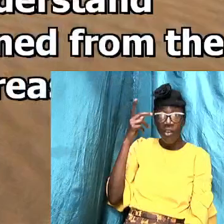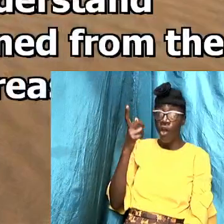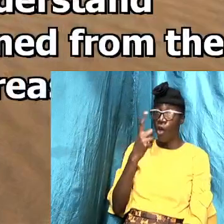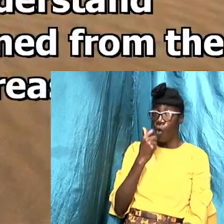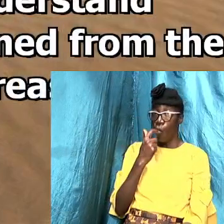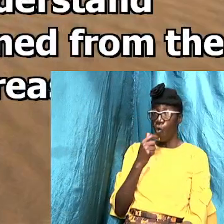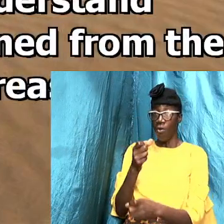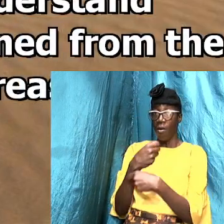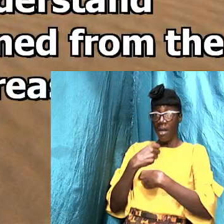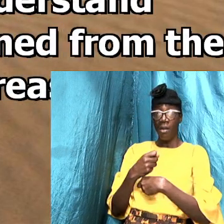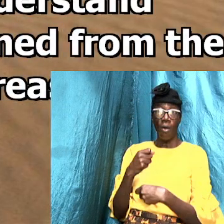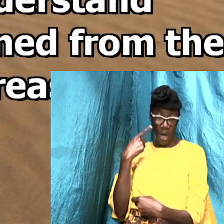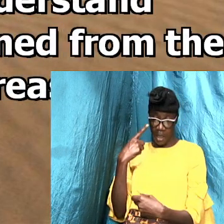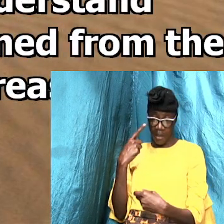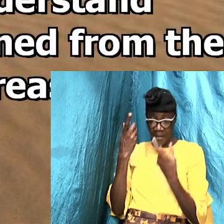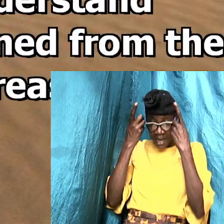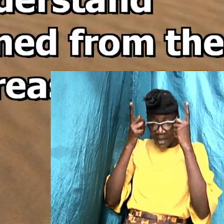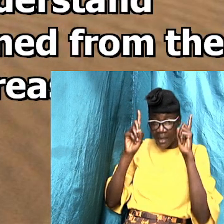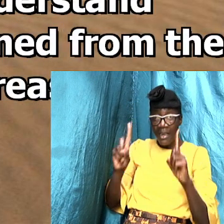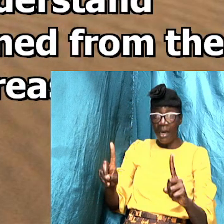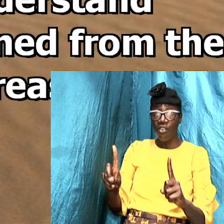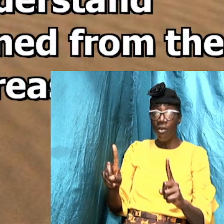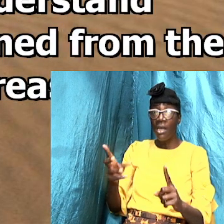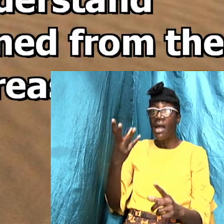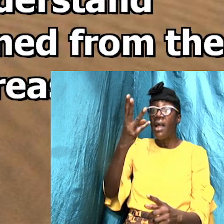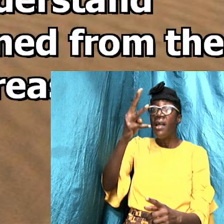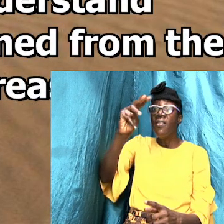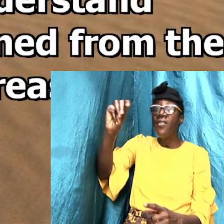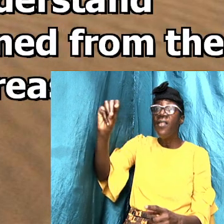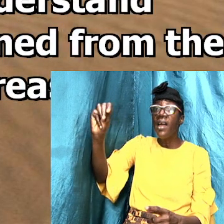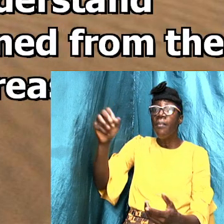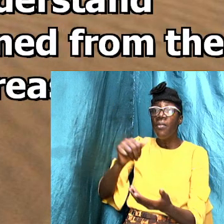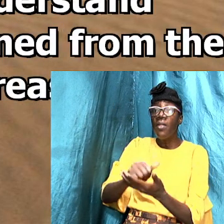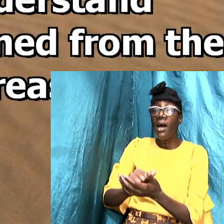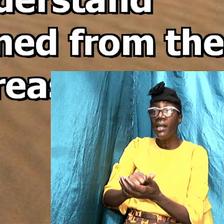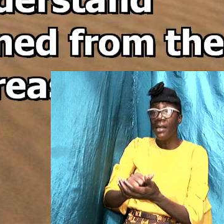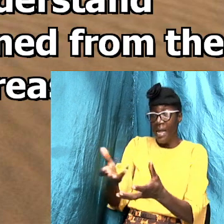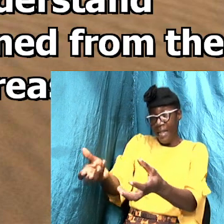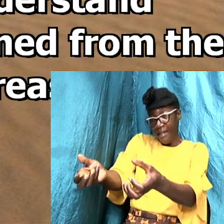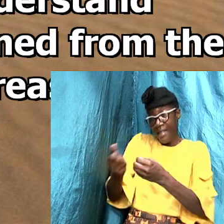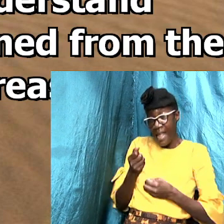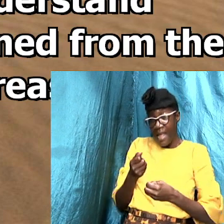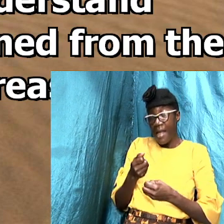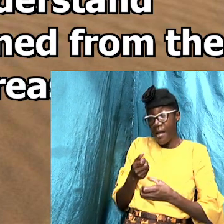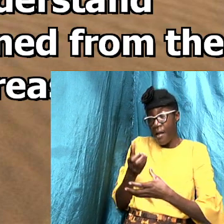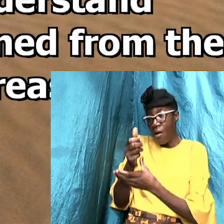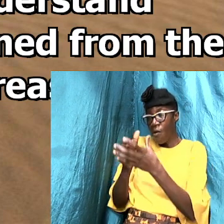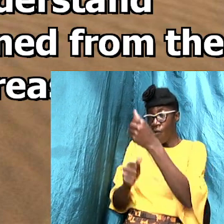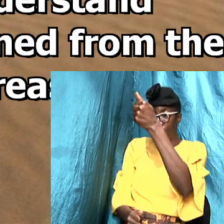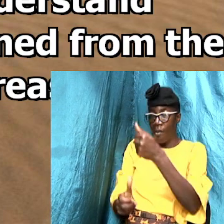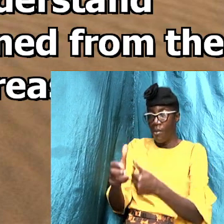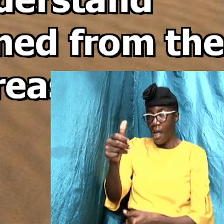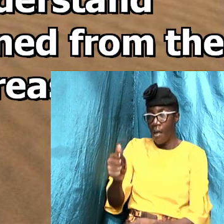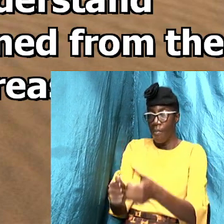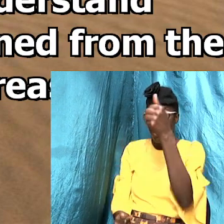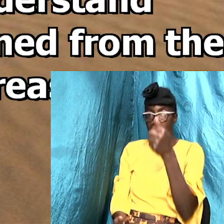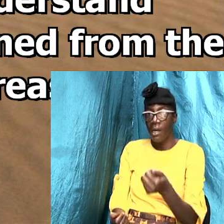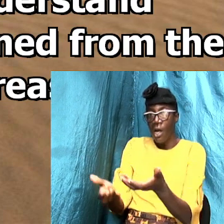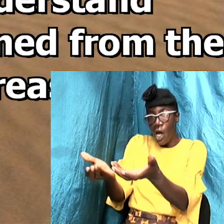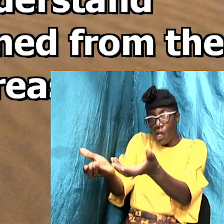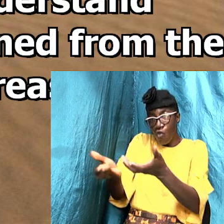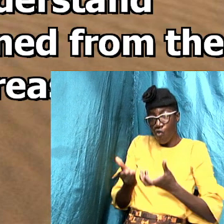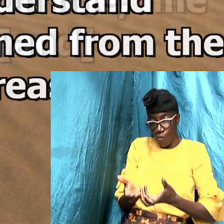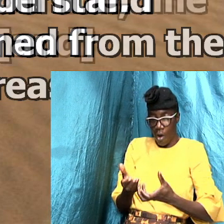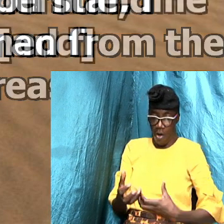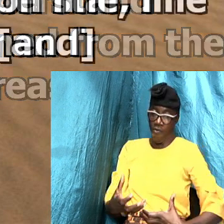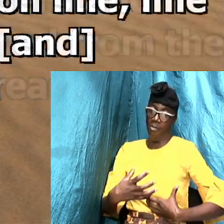understand doctrine? Them that are weaned from the milk, and drawn from the breasts.